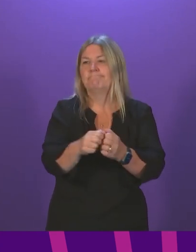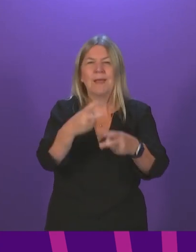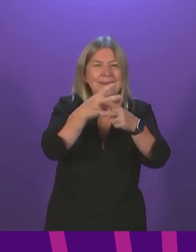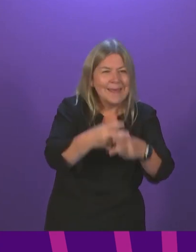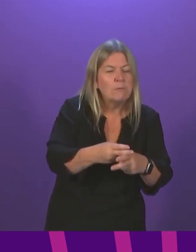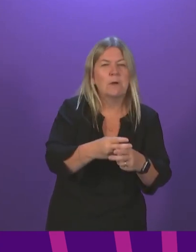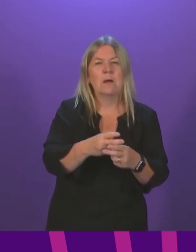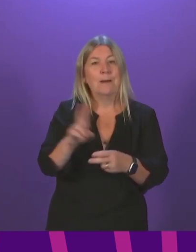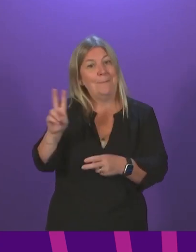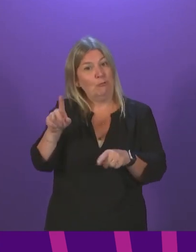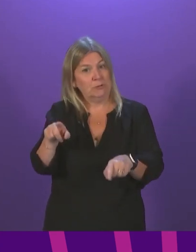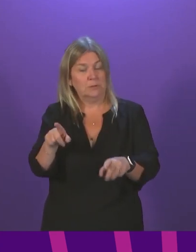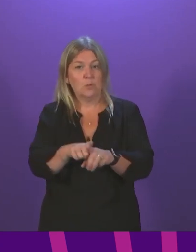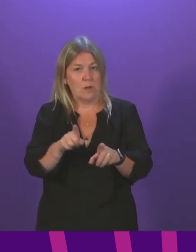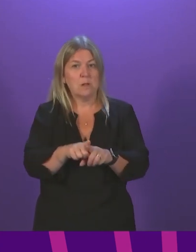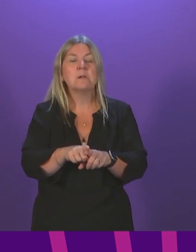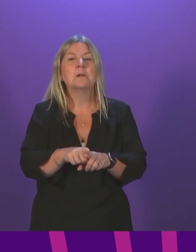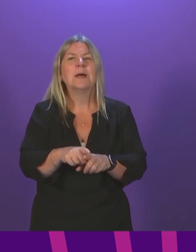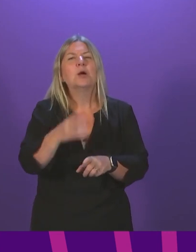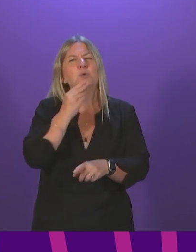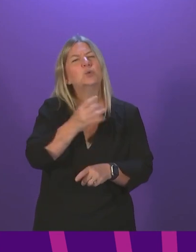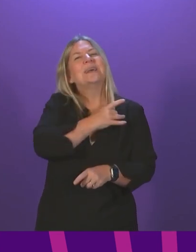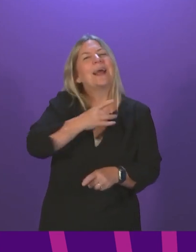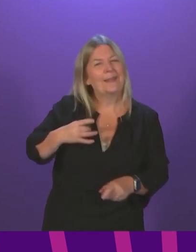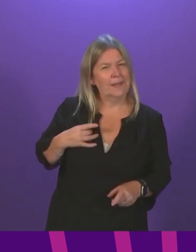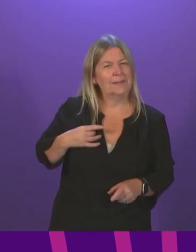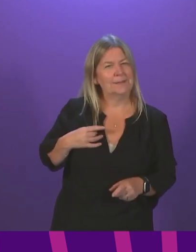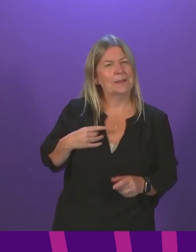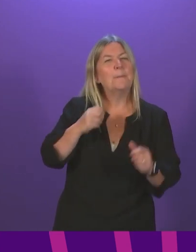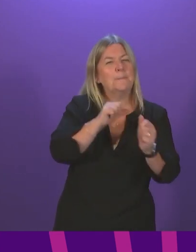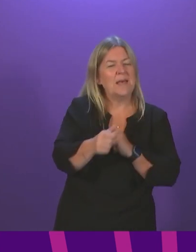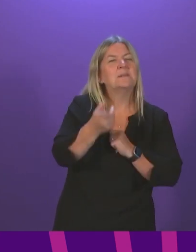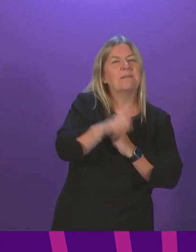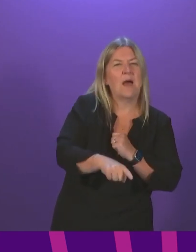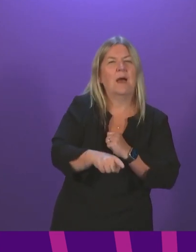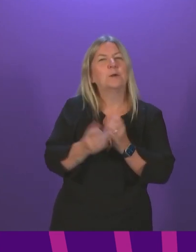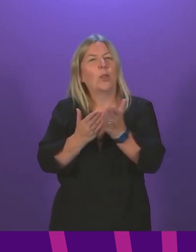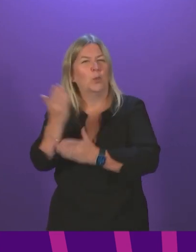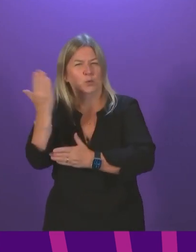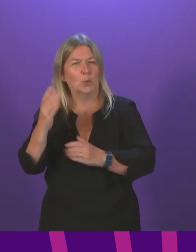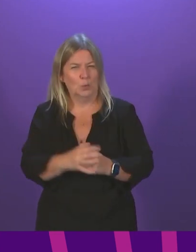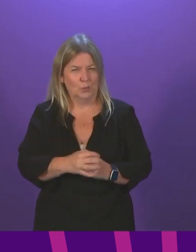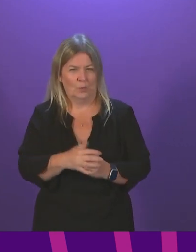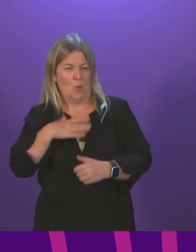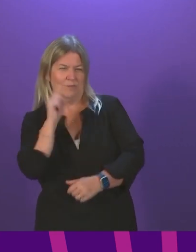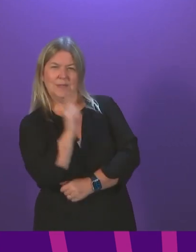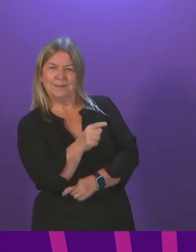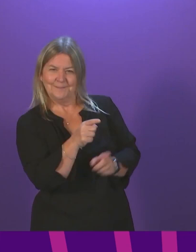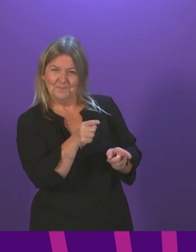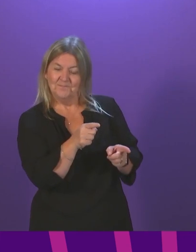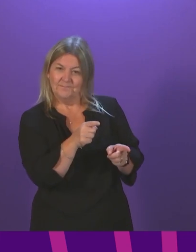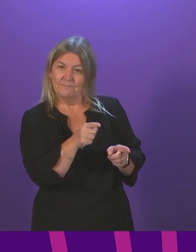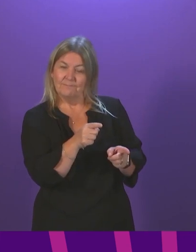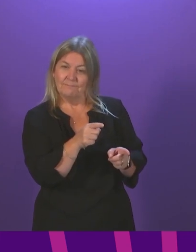and appointments in the initial stages is better than to do that through schools initially. But our aim is to get to